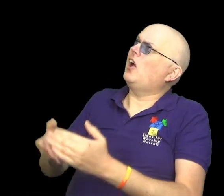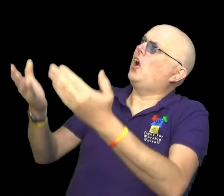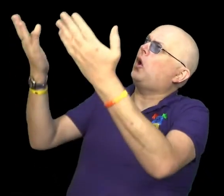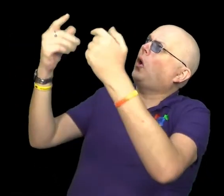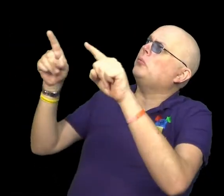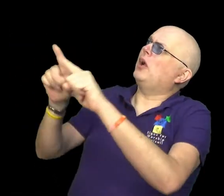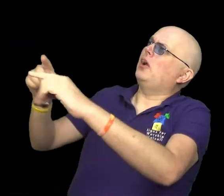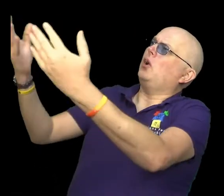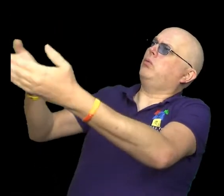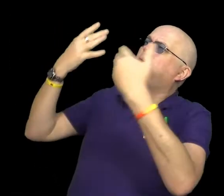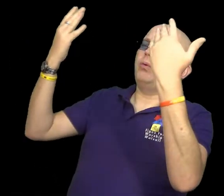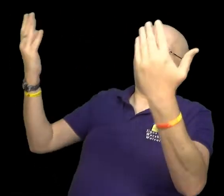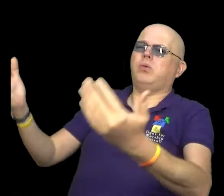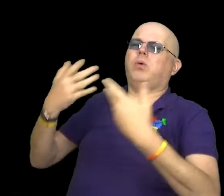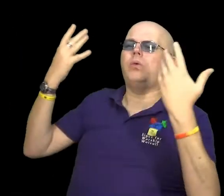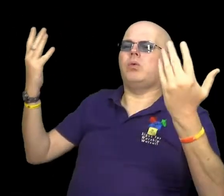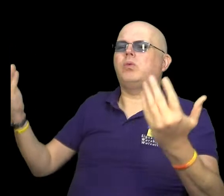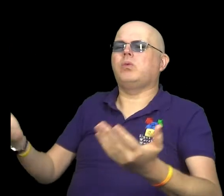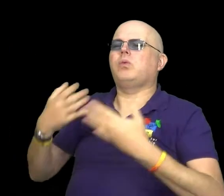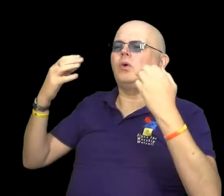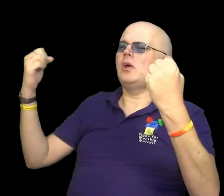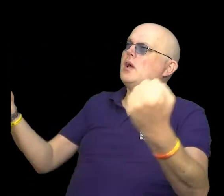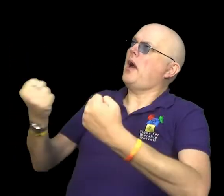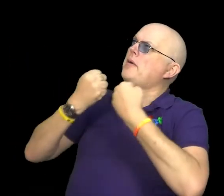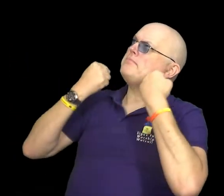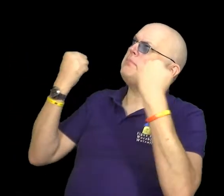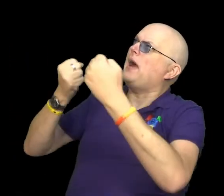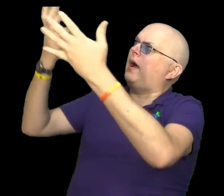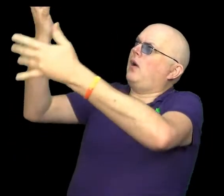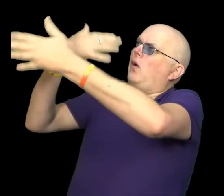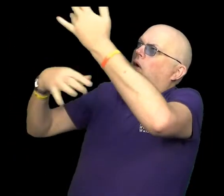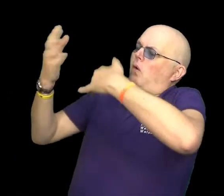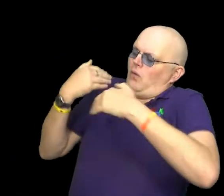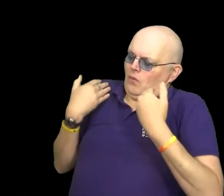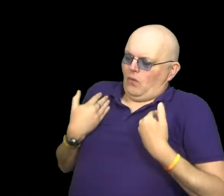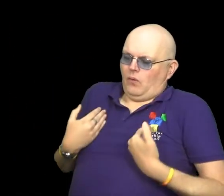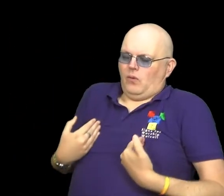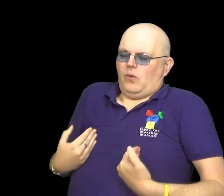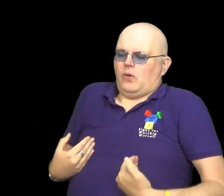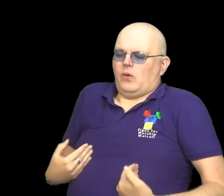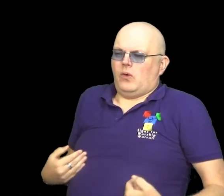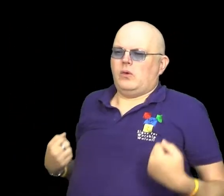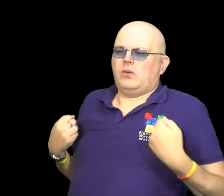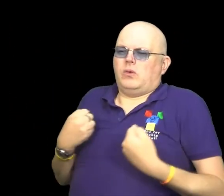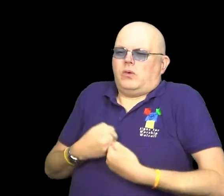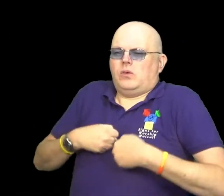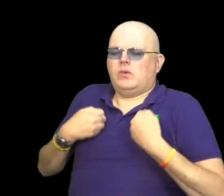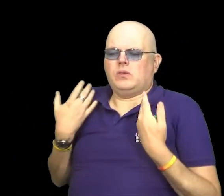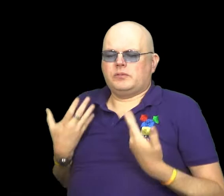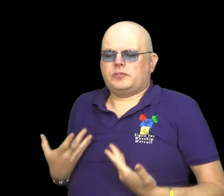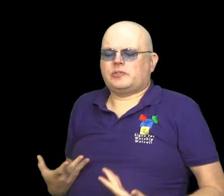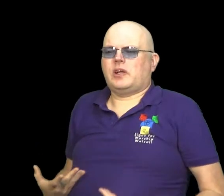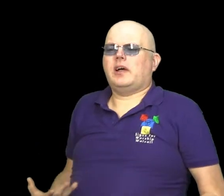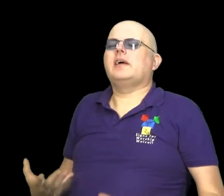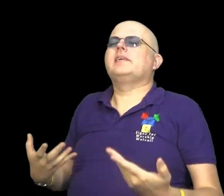Come like a rushing wind, close us with power